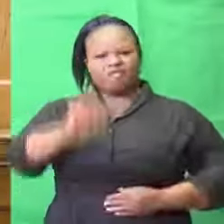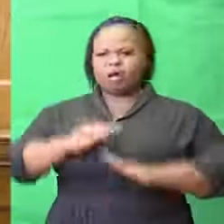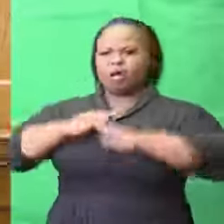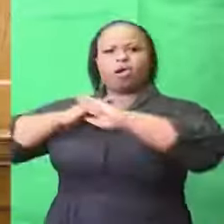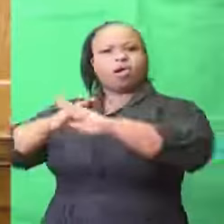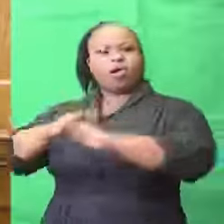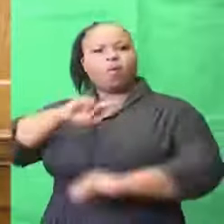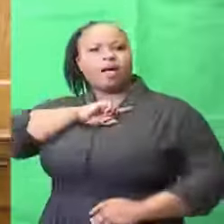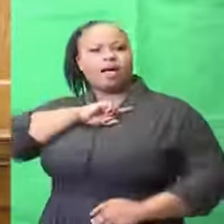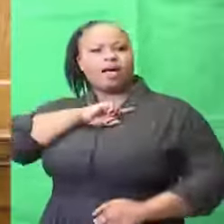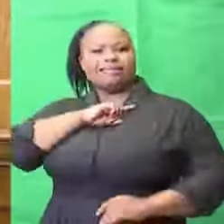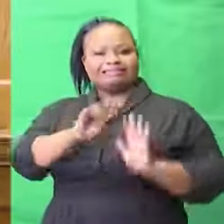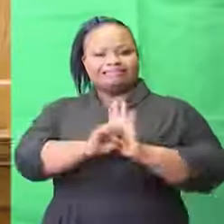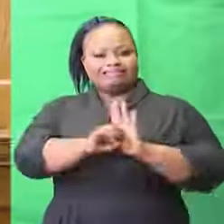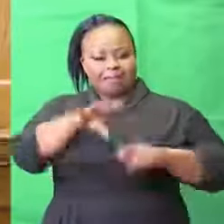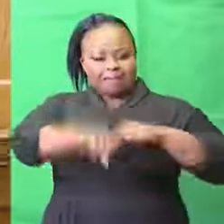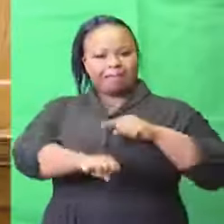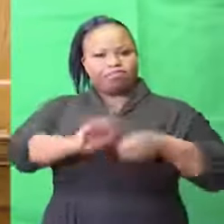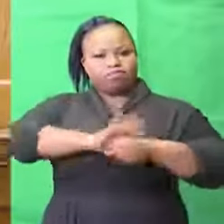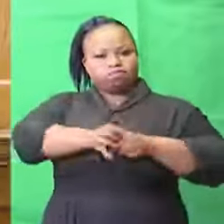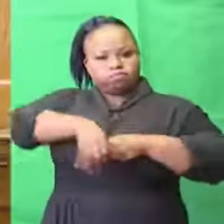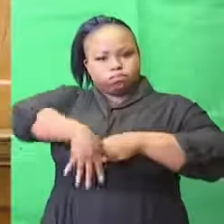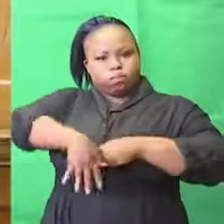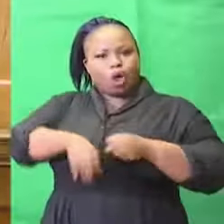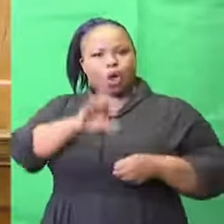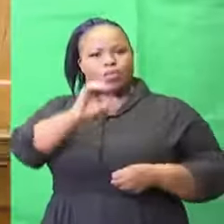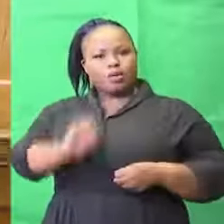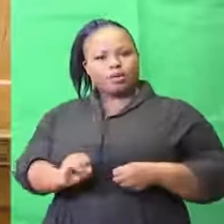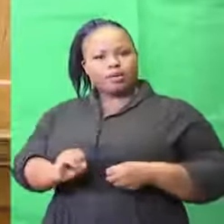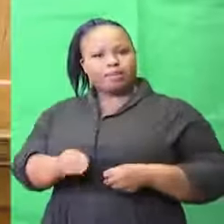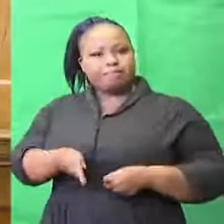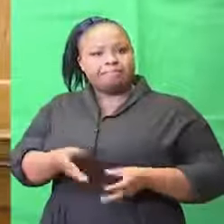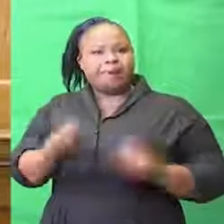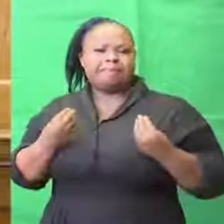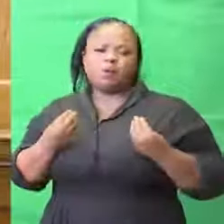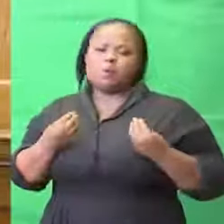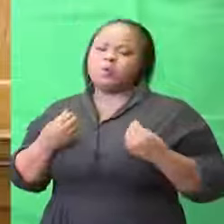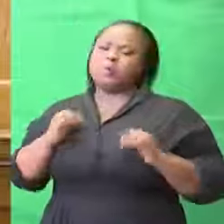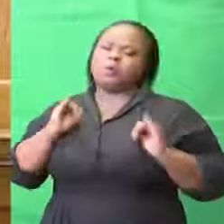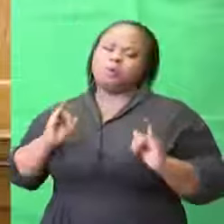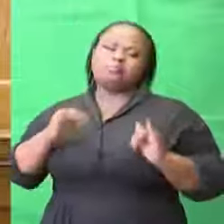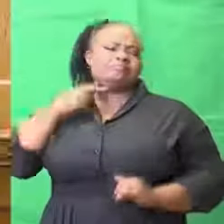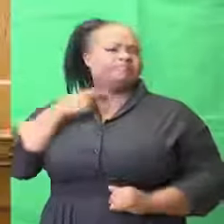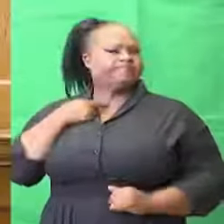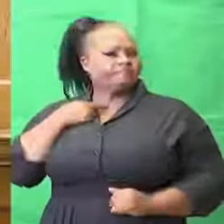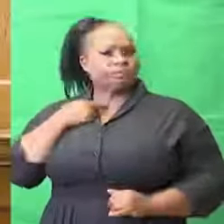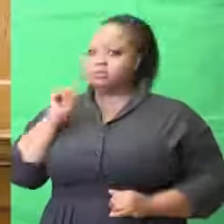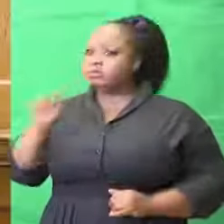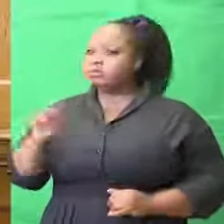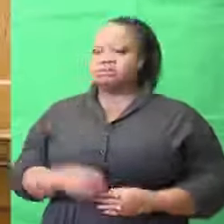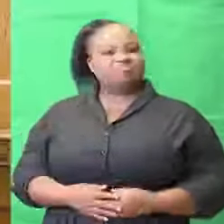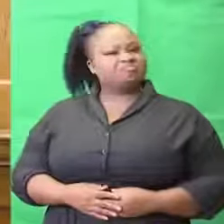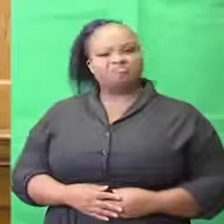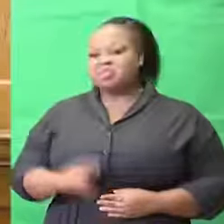following the identification of the Omicron variant. This is a clear and completely